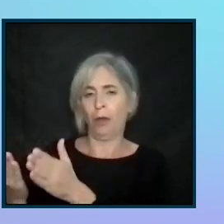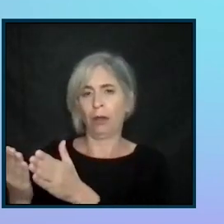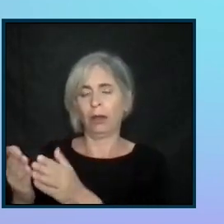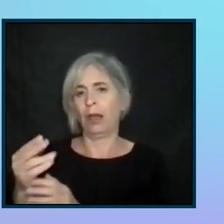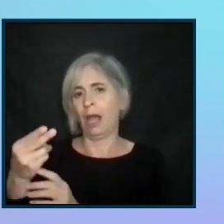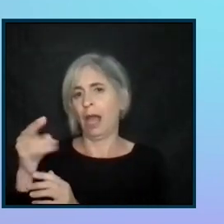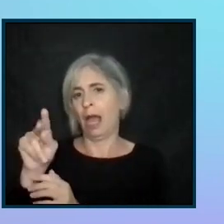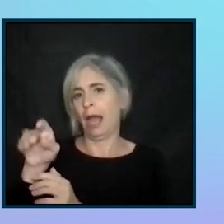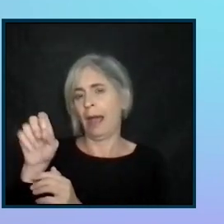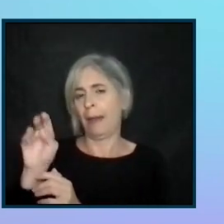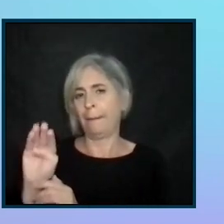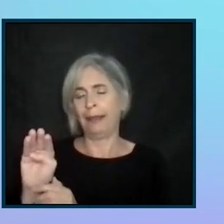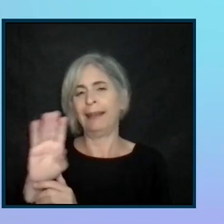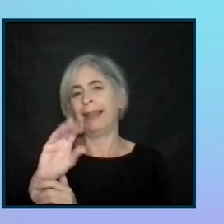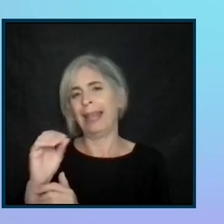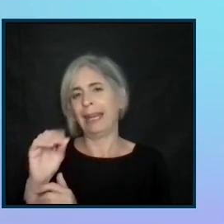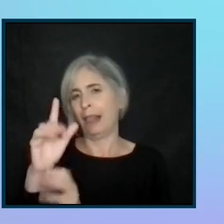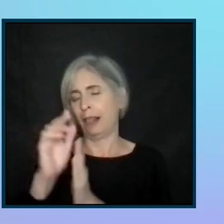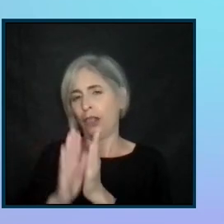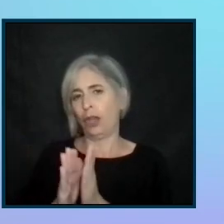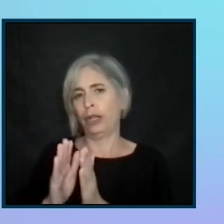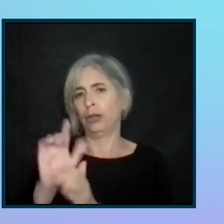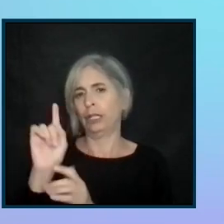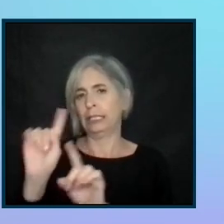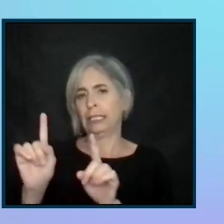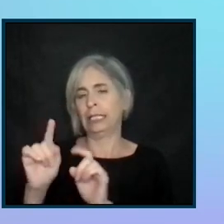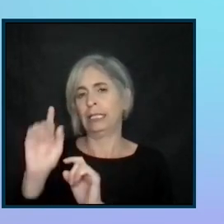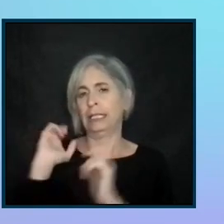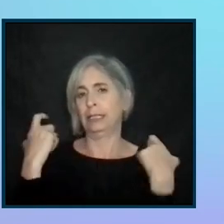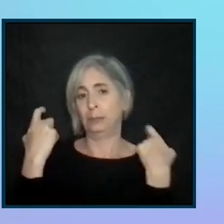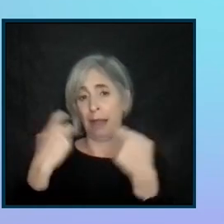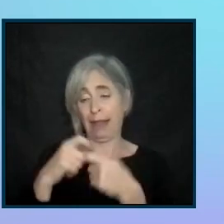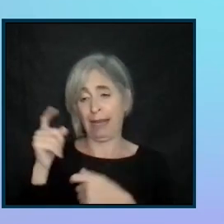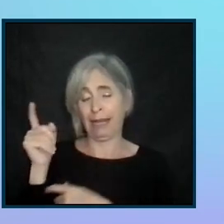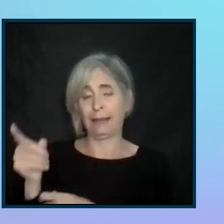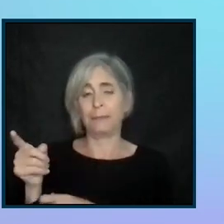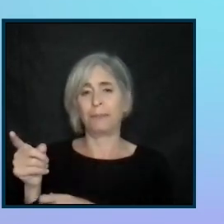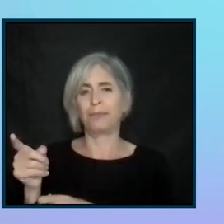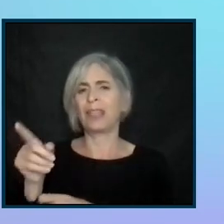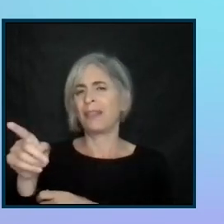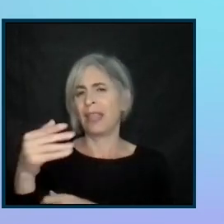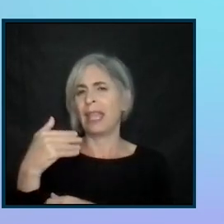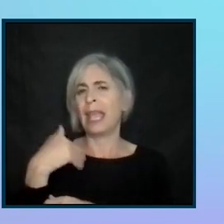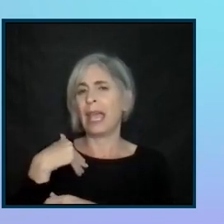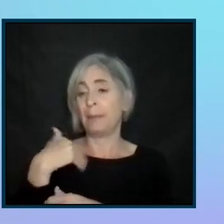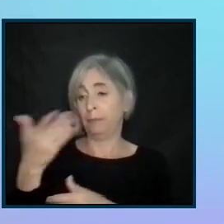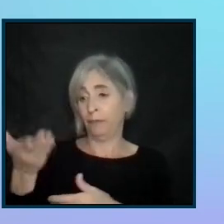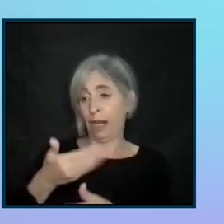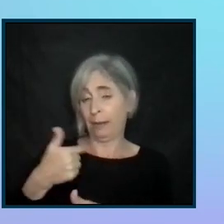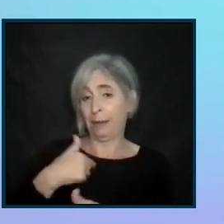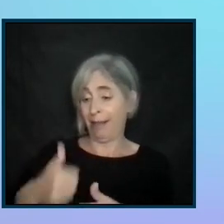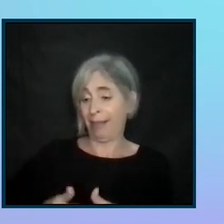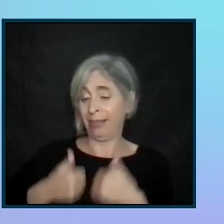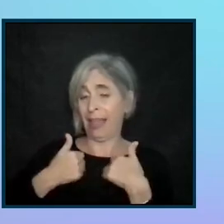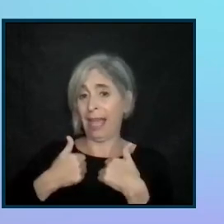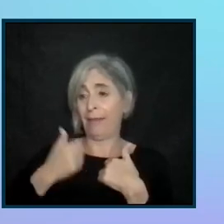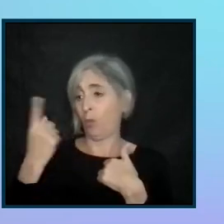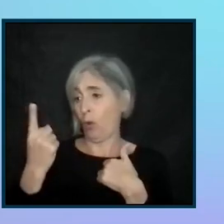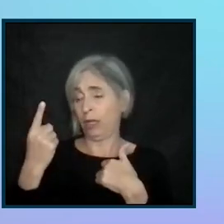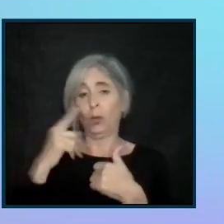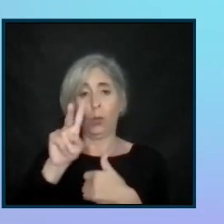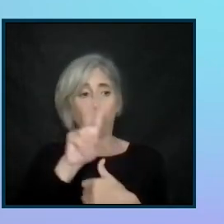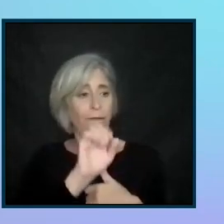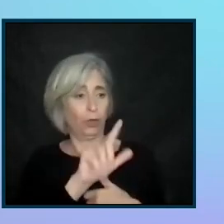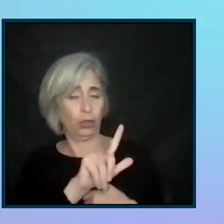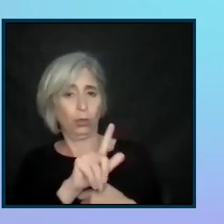one from the lawyer in Basque country, Spain, who they've had me over there once live, once virtual to talk about